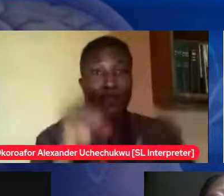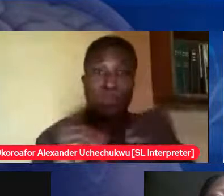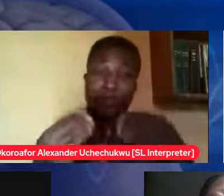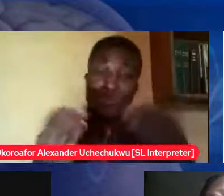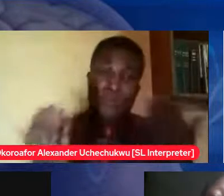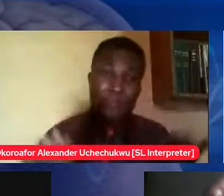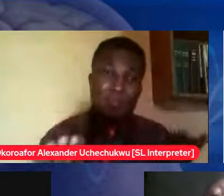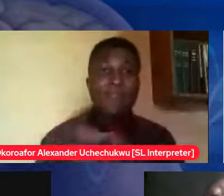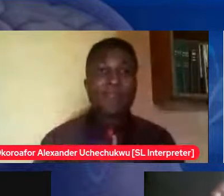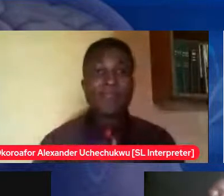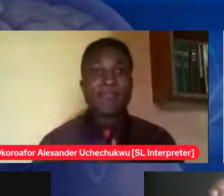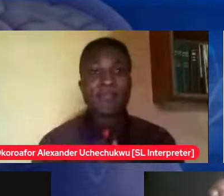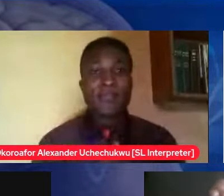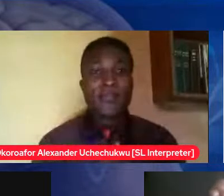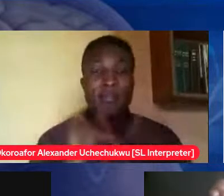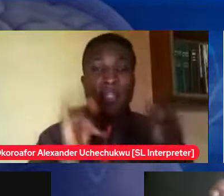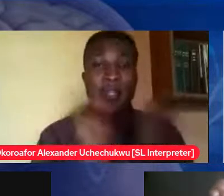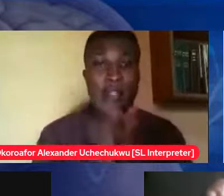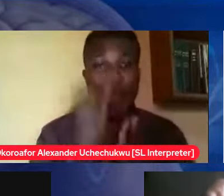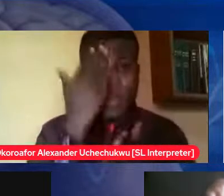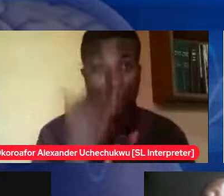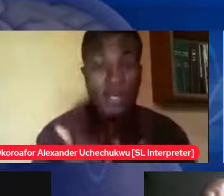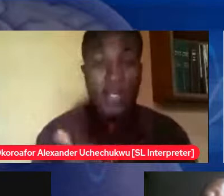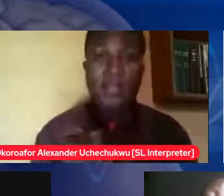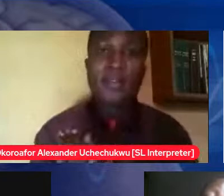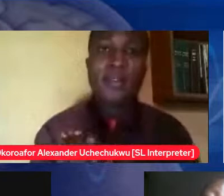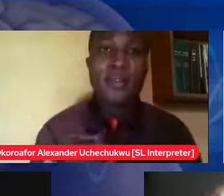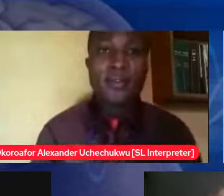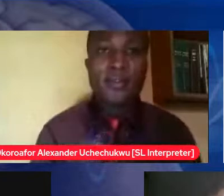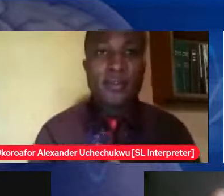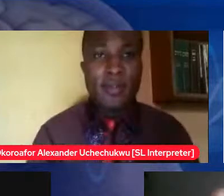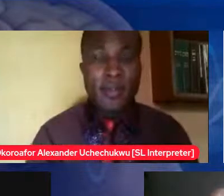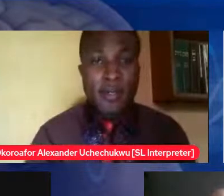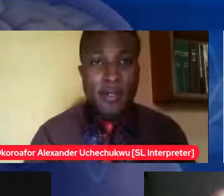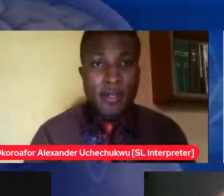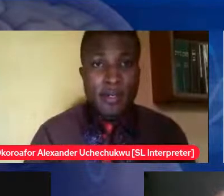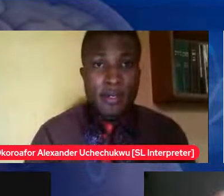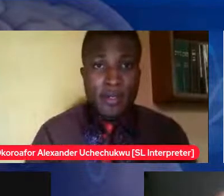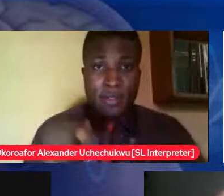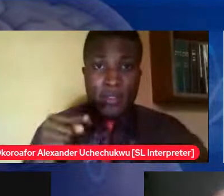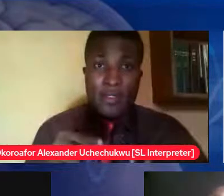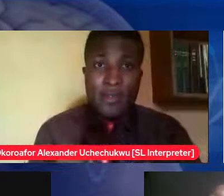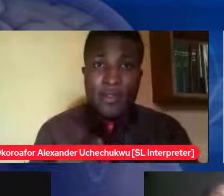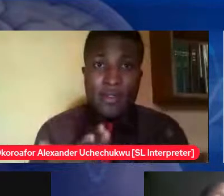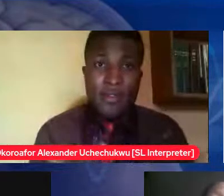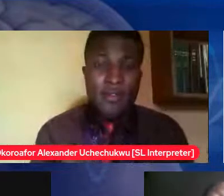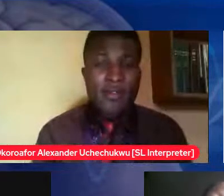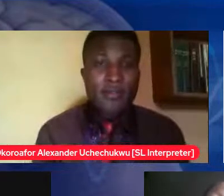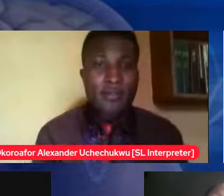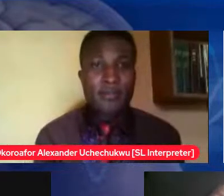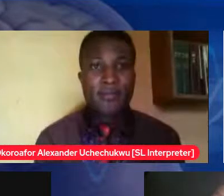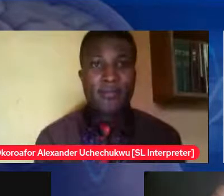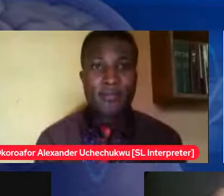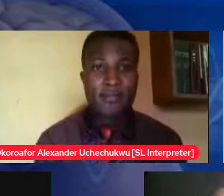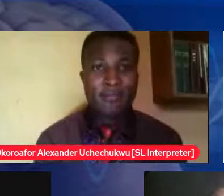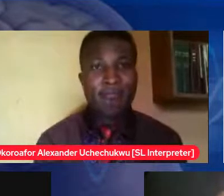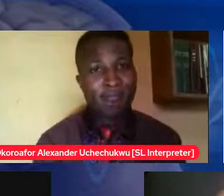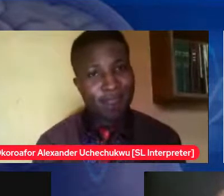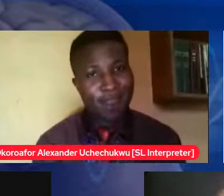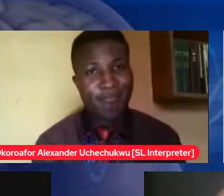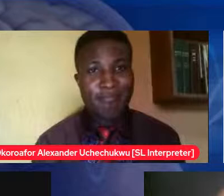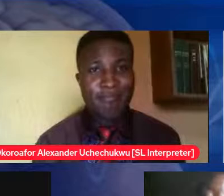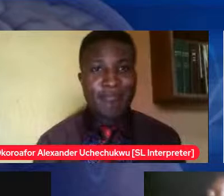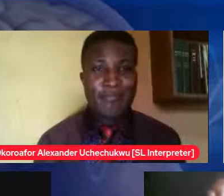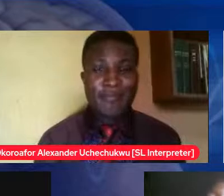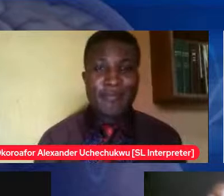procreation and that's why you become fixated on procreation at this point in my father's life i don't think it's fixated on procreation in any way because